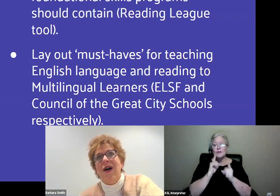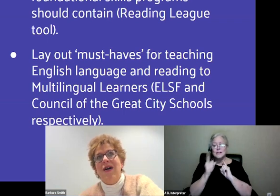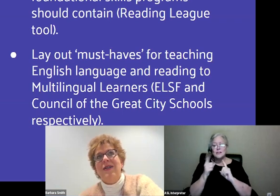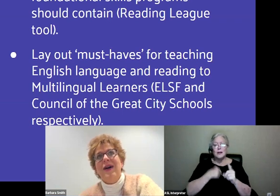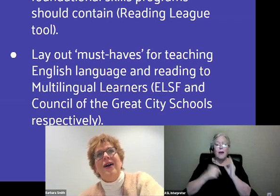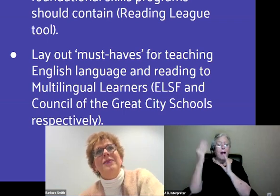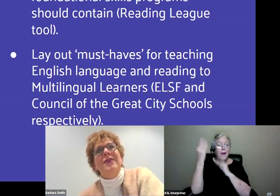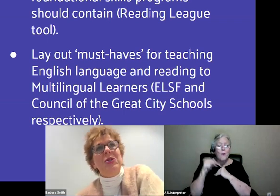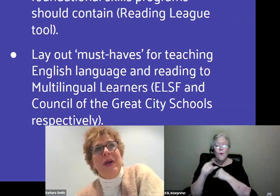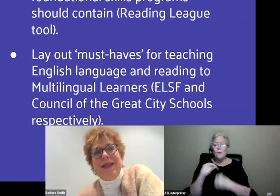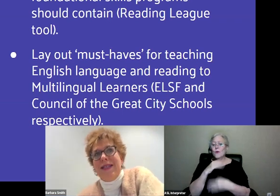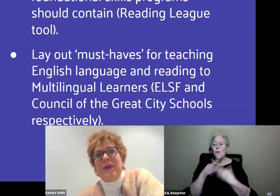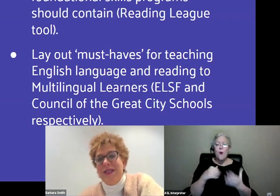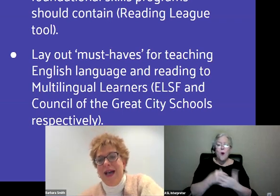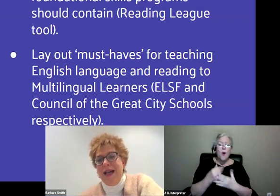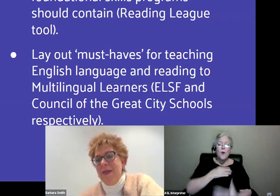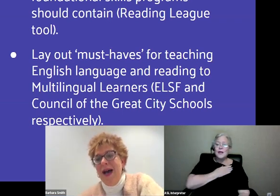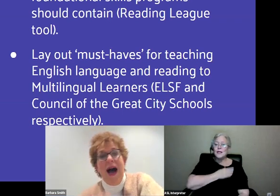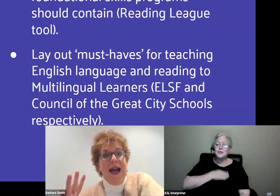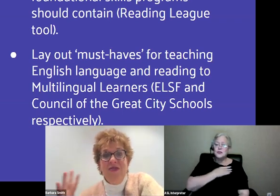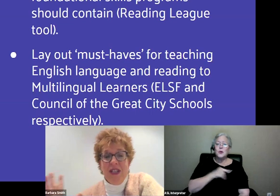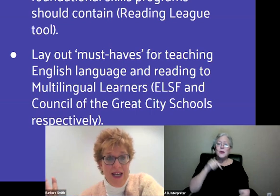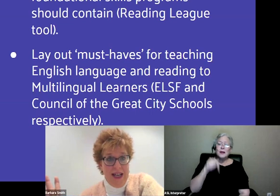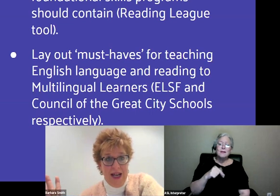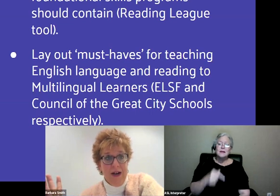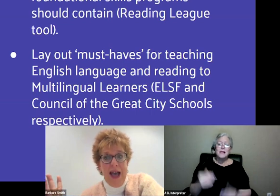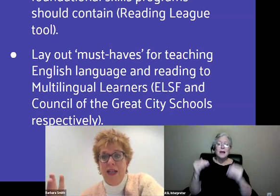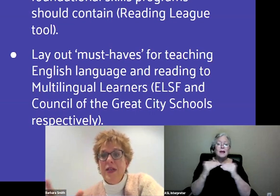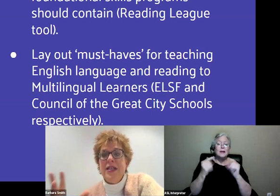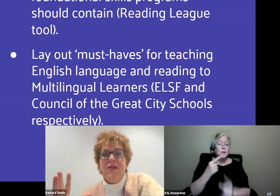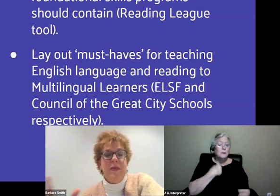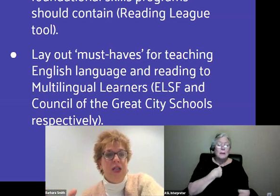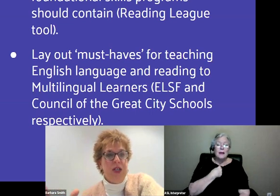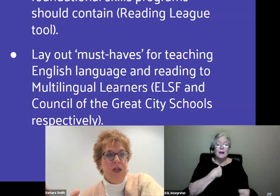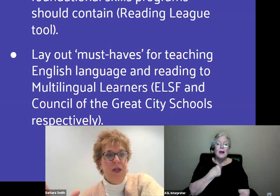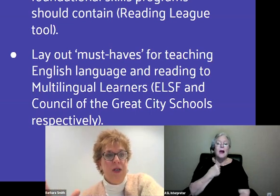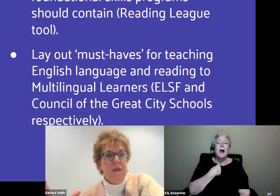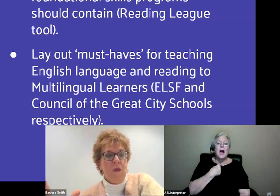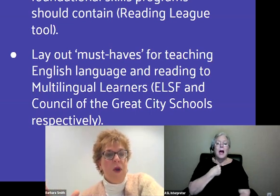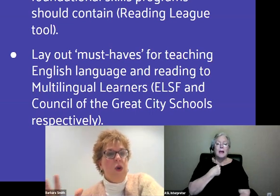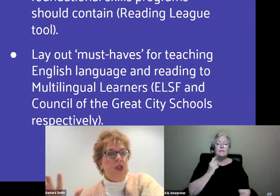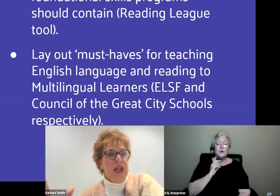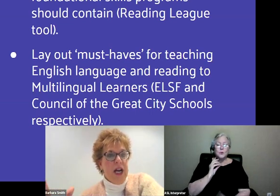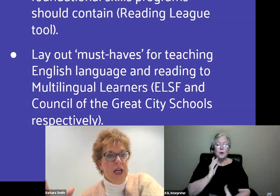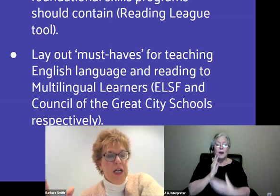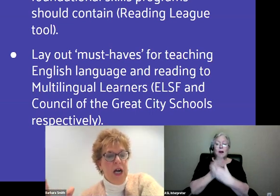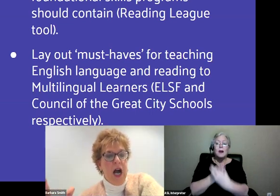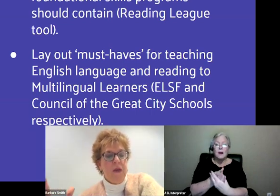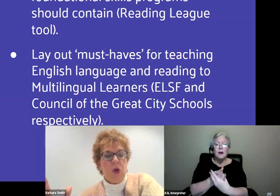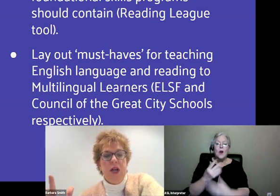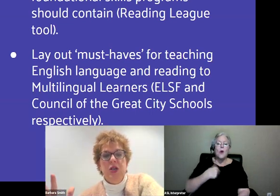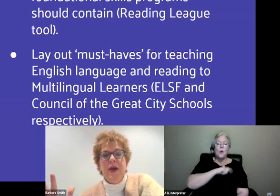folks are all enjoying this as much as I am. I have to cut in here. Anything David mentioned, we will share.